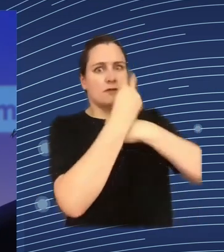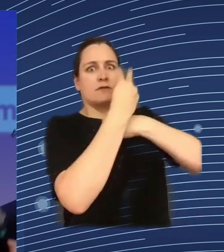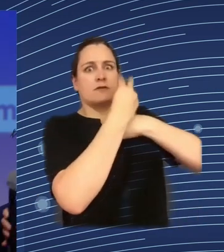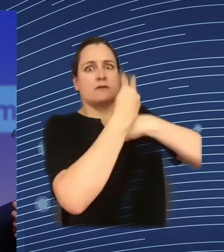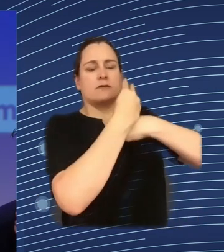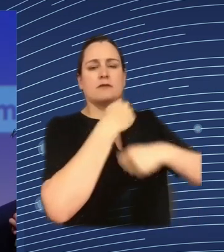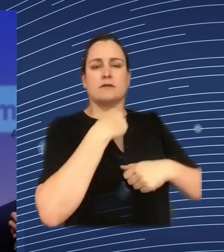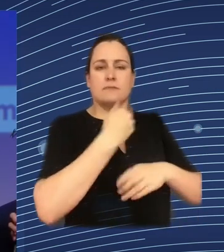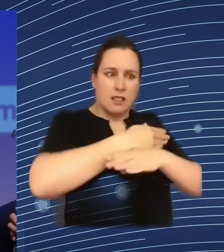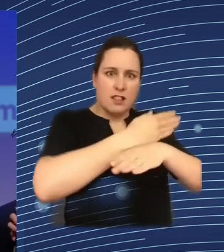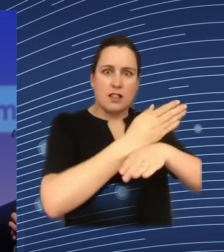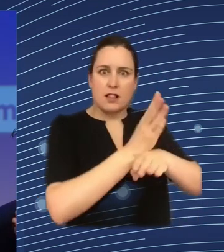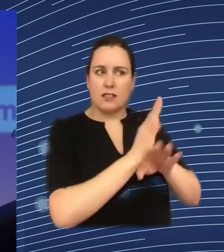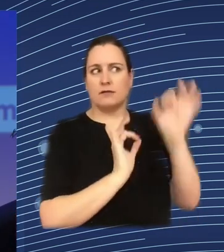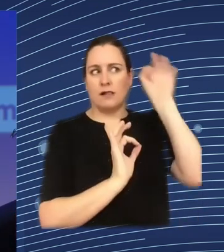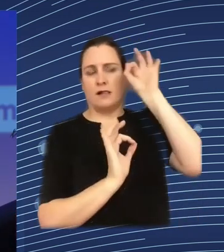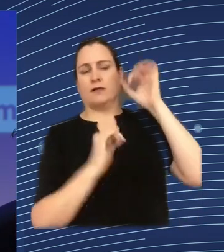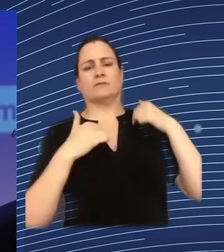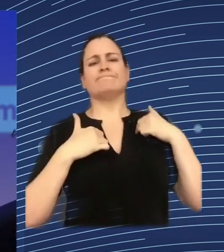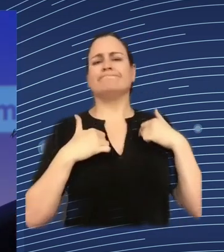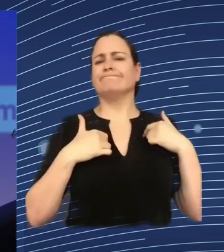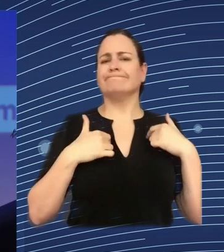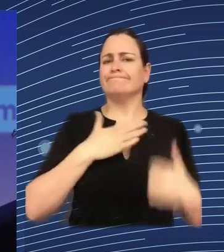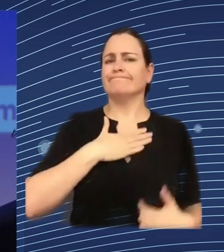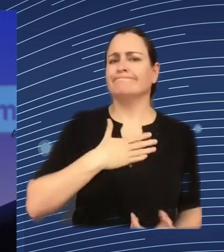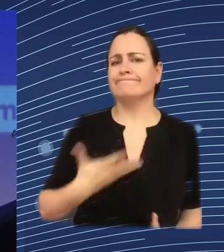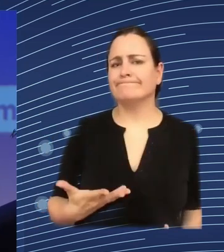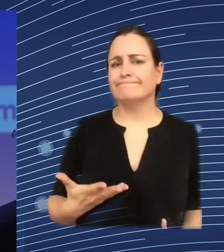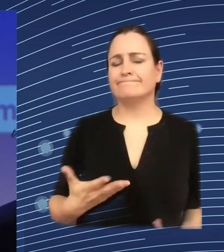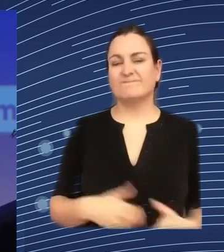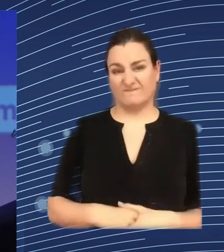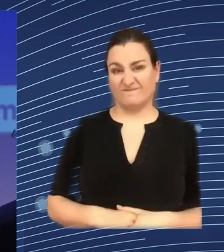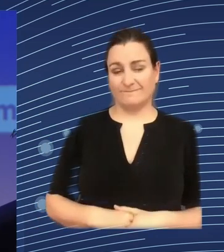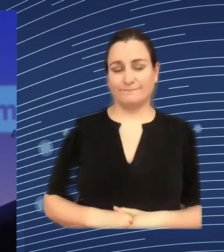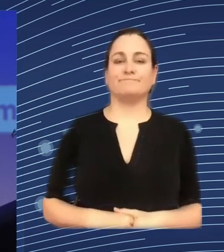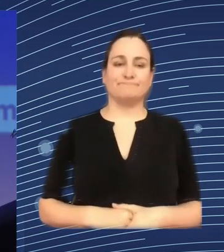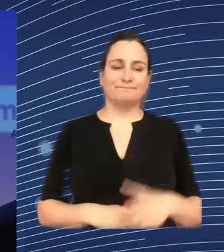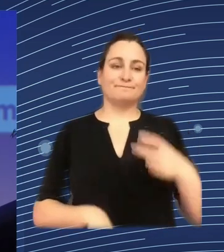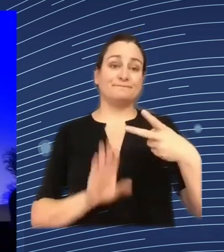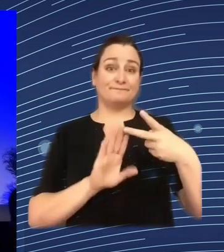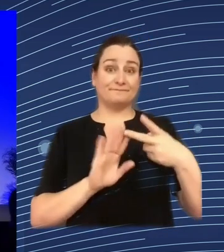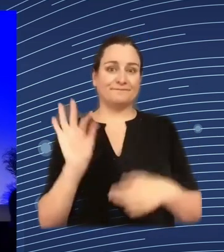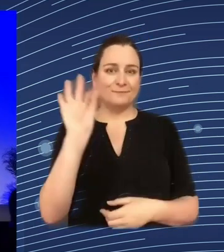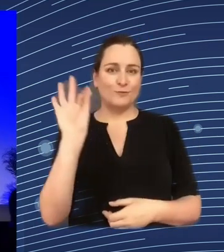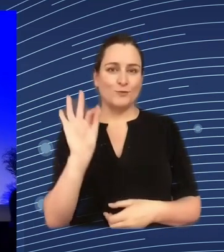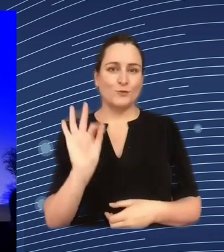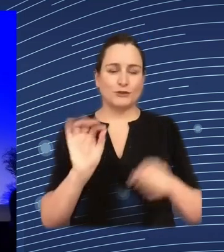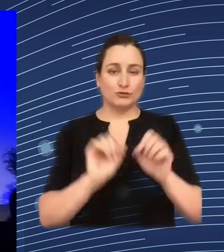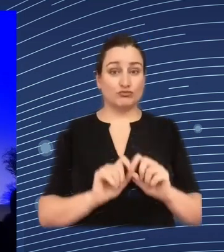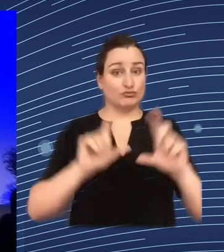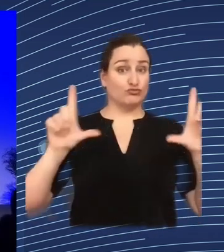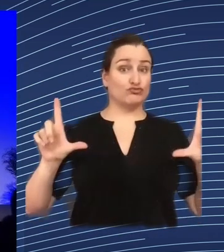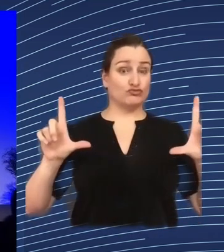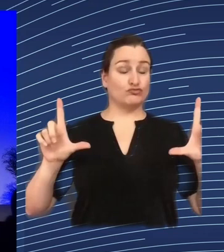and a lot jasmine what's what's the next question yes shall we take another one so there's one that is specifically